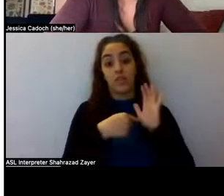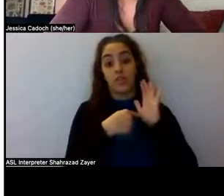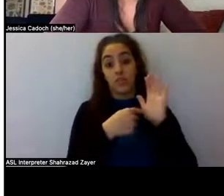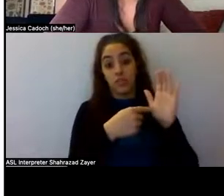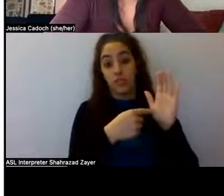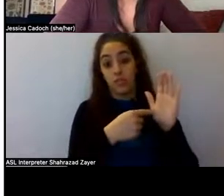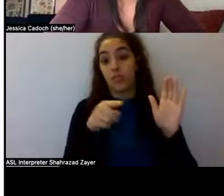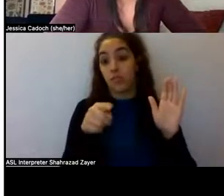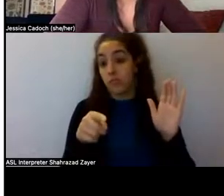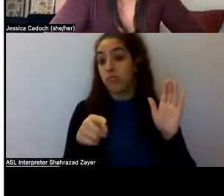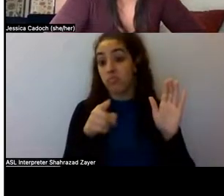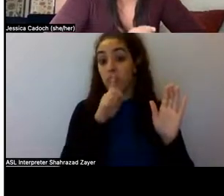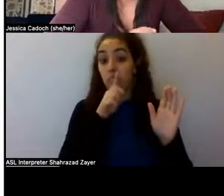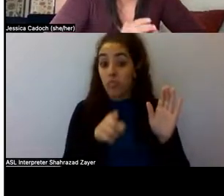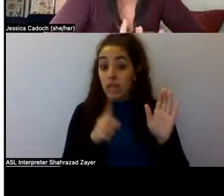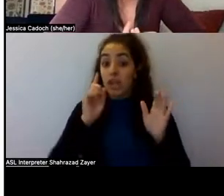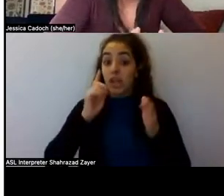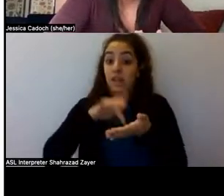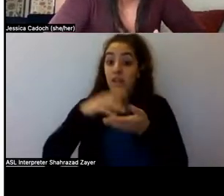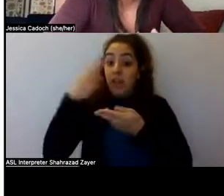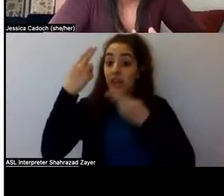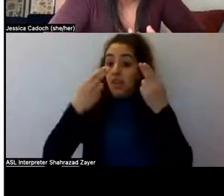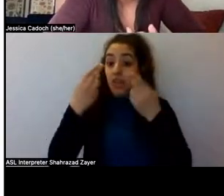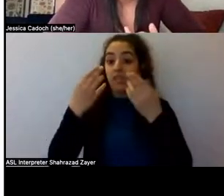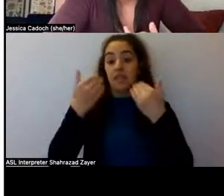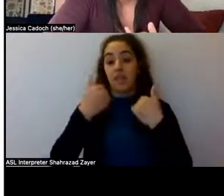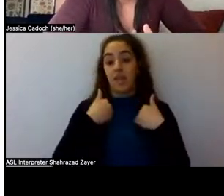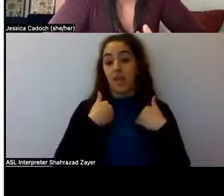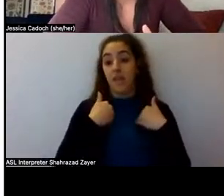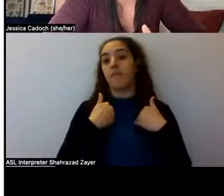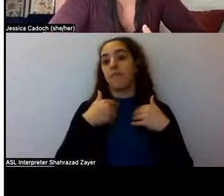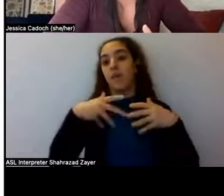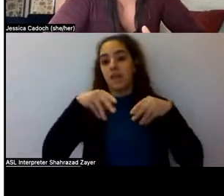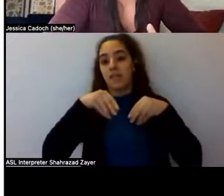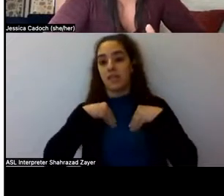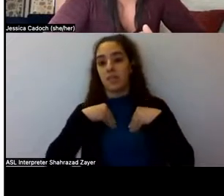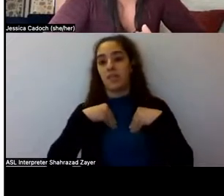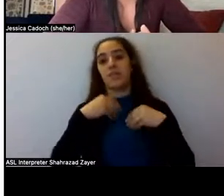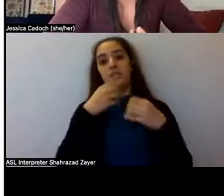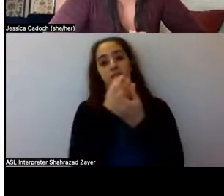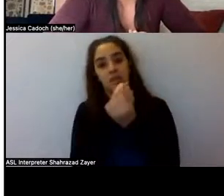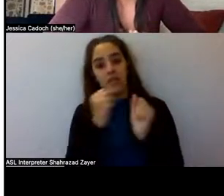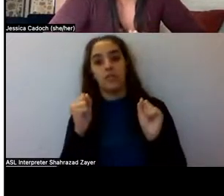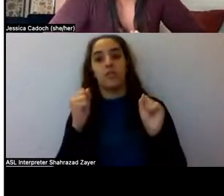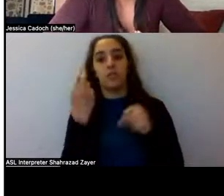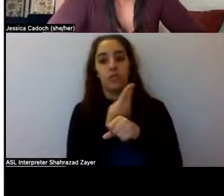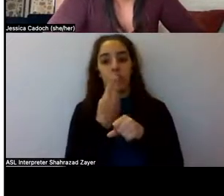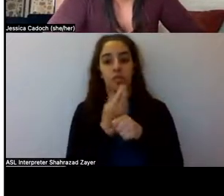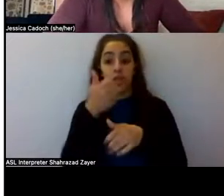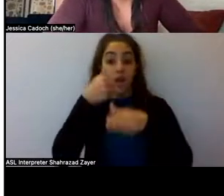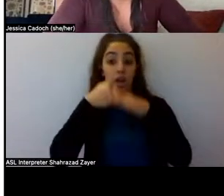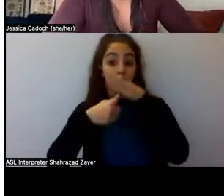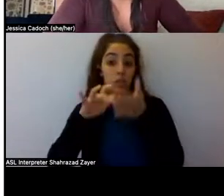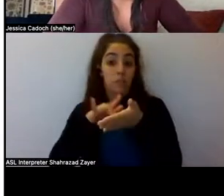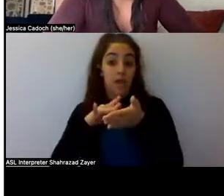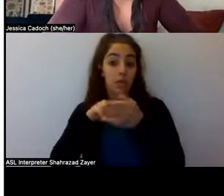psychedelics do have accepted safe, that can be accepted for safety, uh, and safe use under medical supervision.